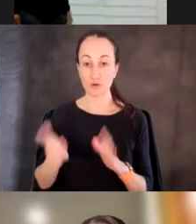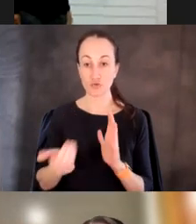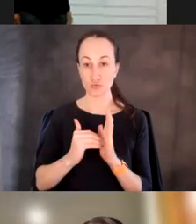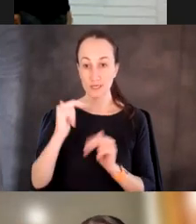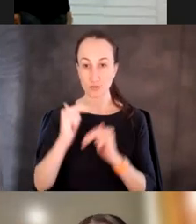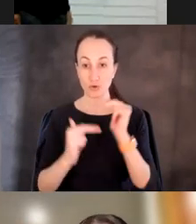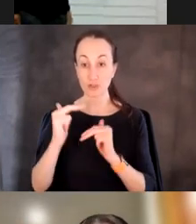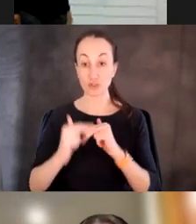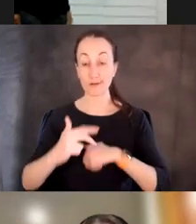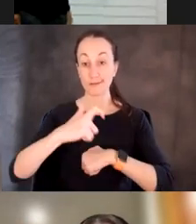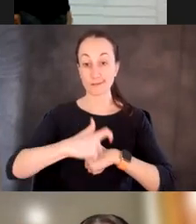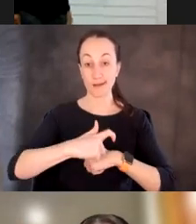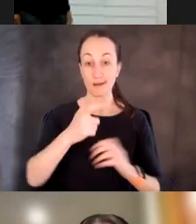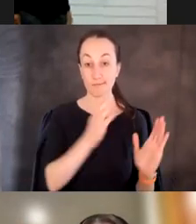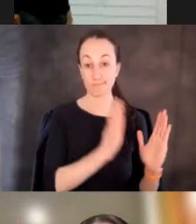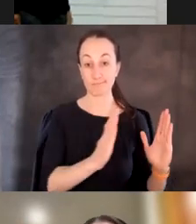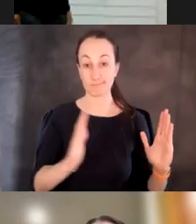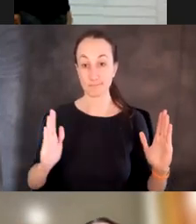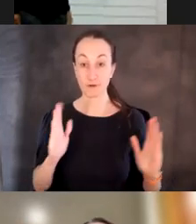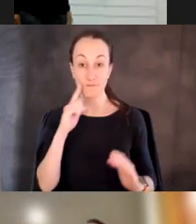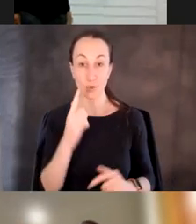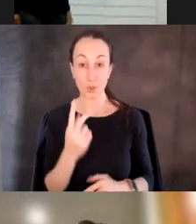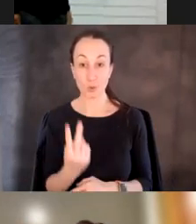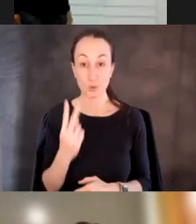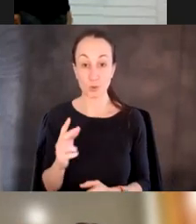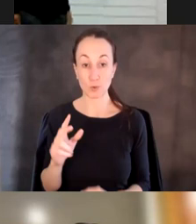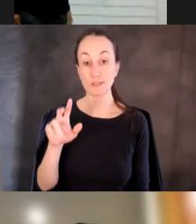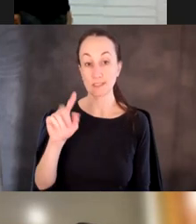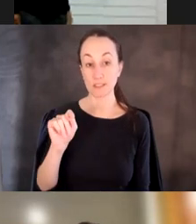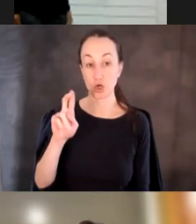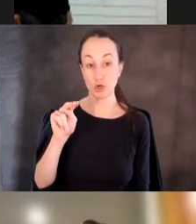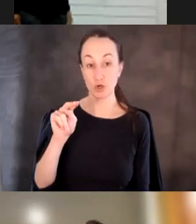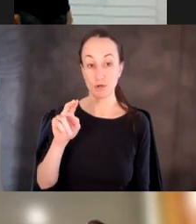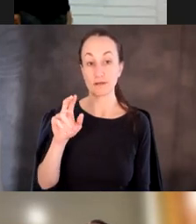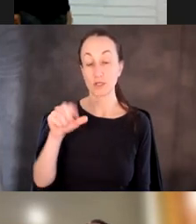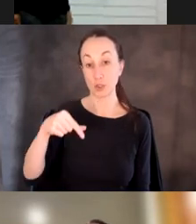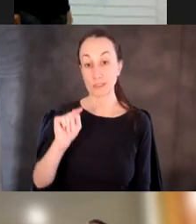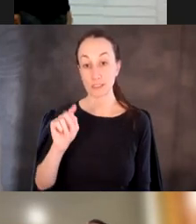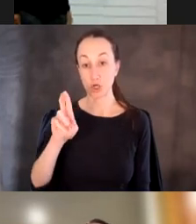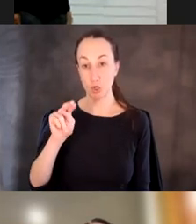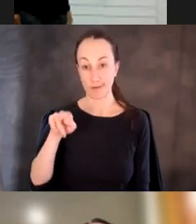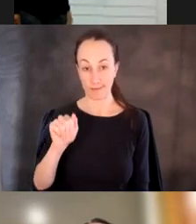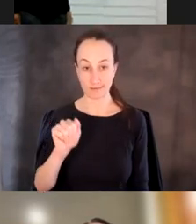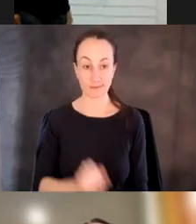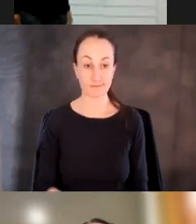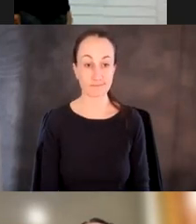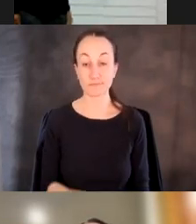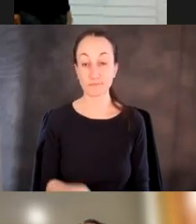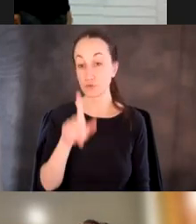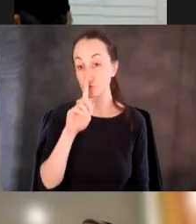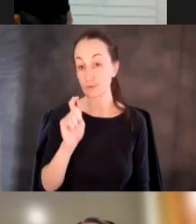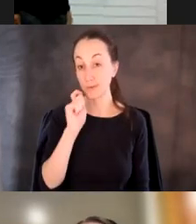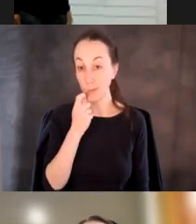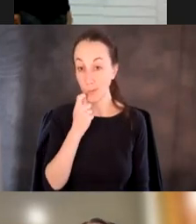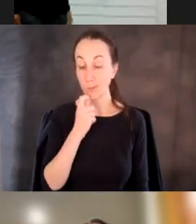time course data for just two of these tRNAs. Now, what's really cool about this is that, um, traditional,